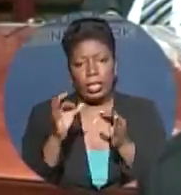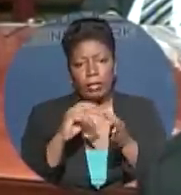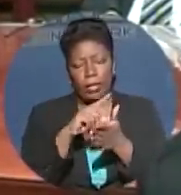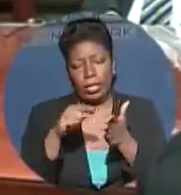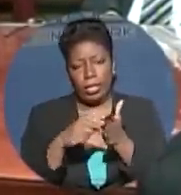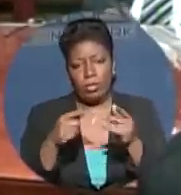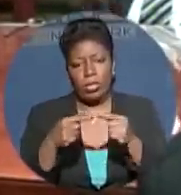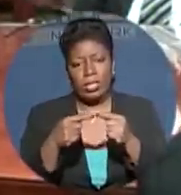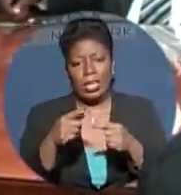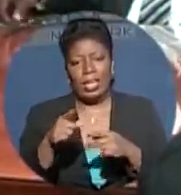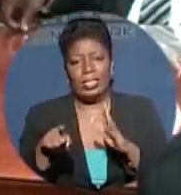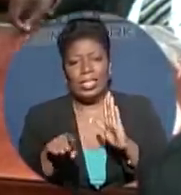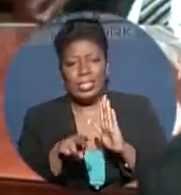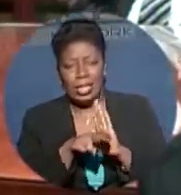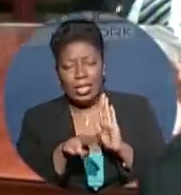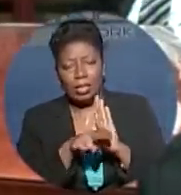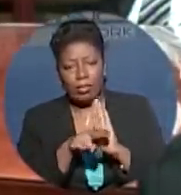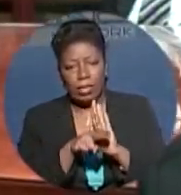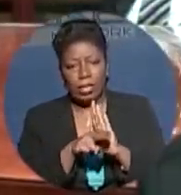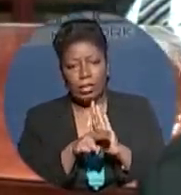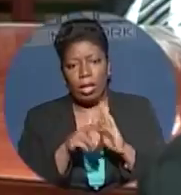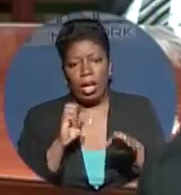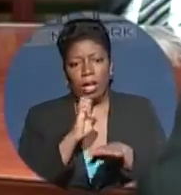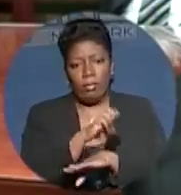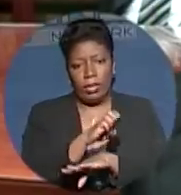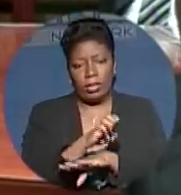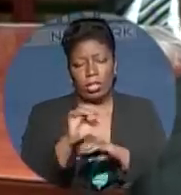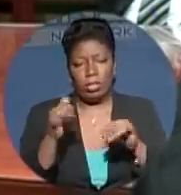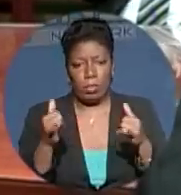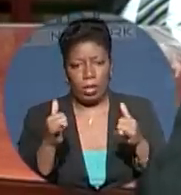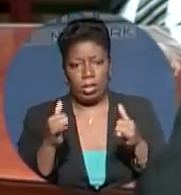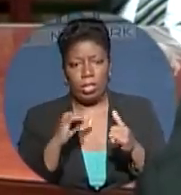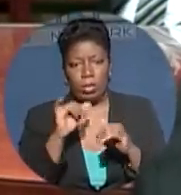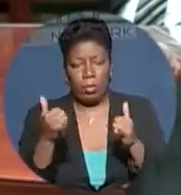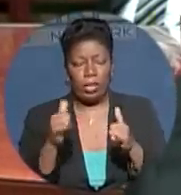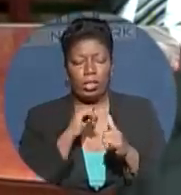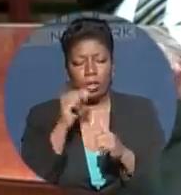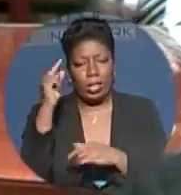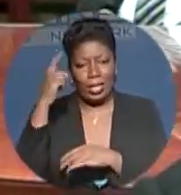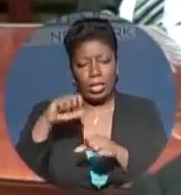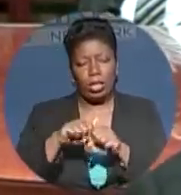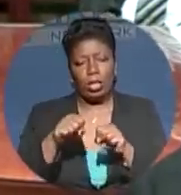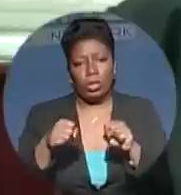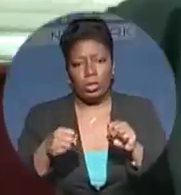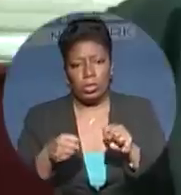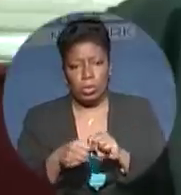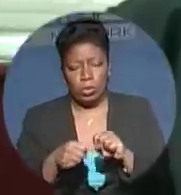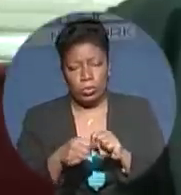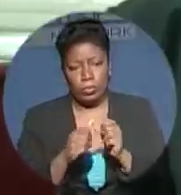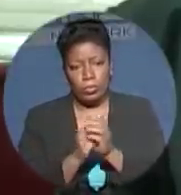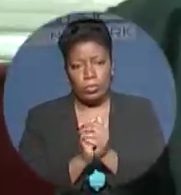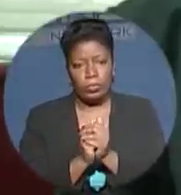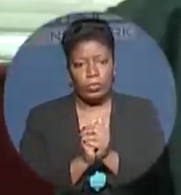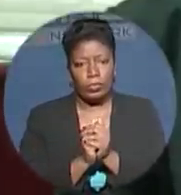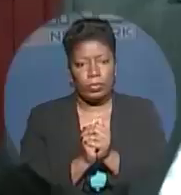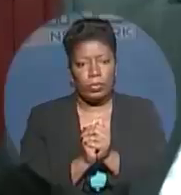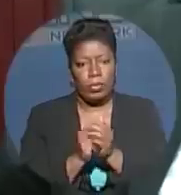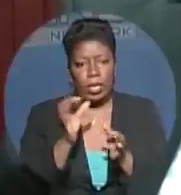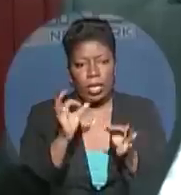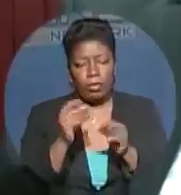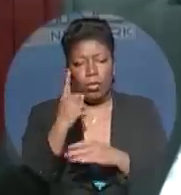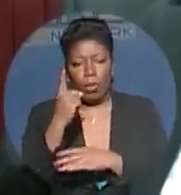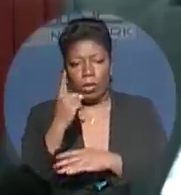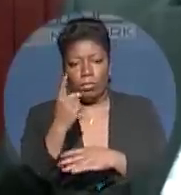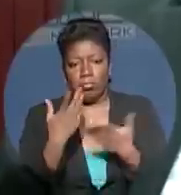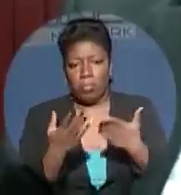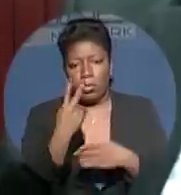his party going into an election. He says his party doesn't think so, but he's of the view any negative issue can be damaging. Even if only one or